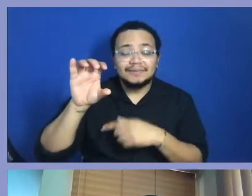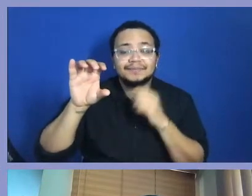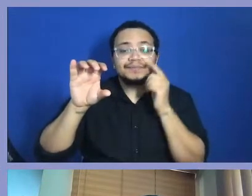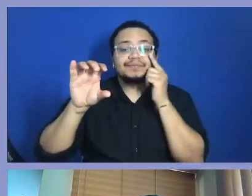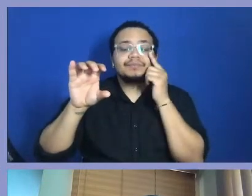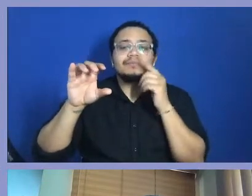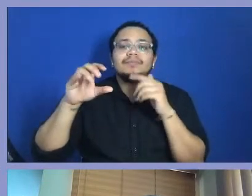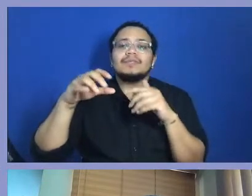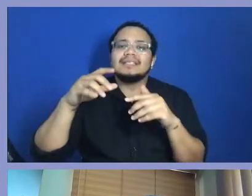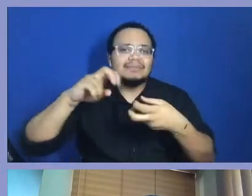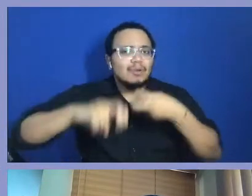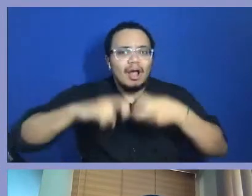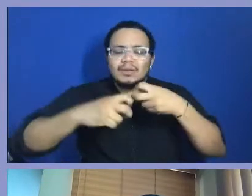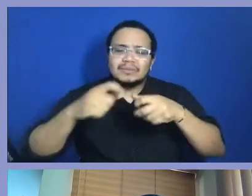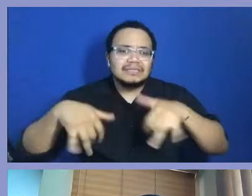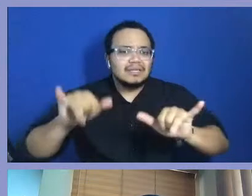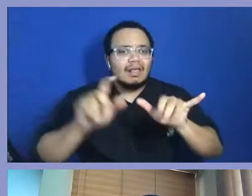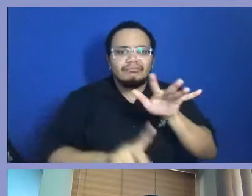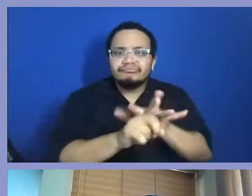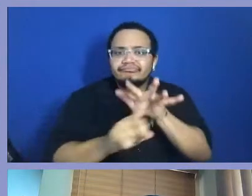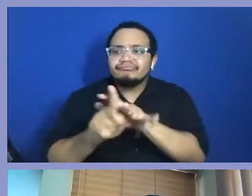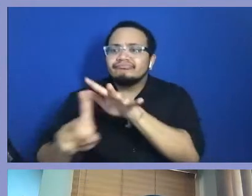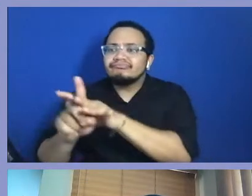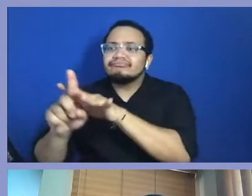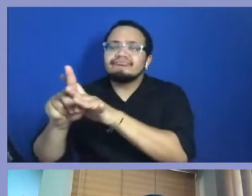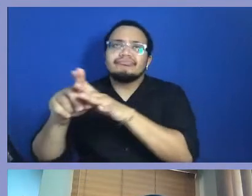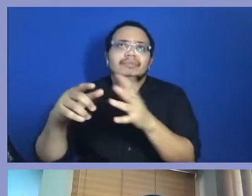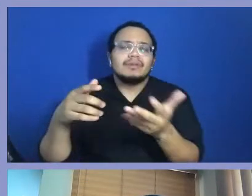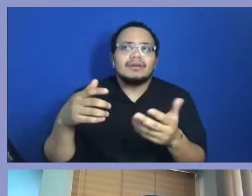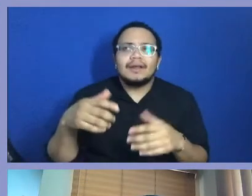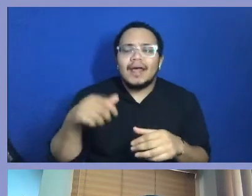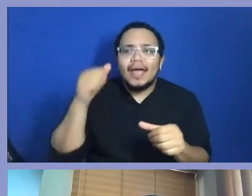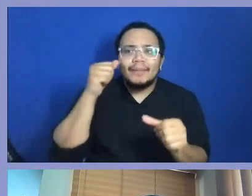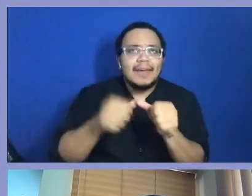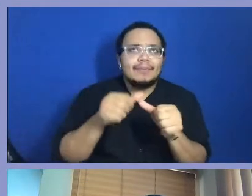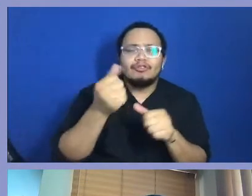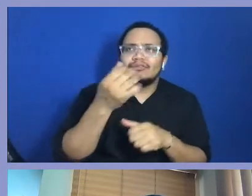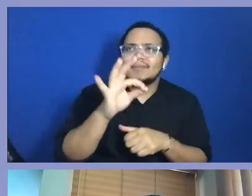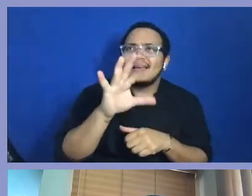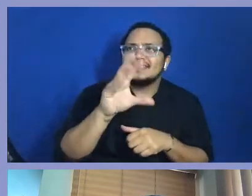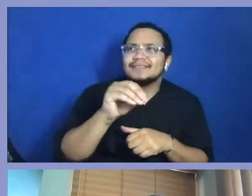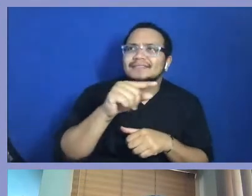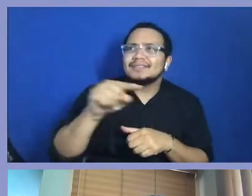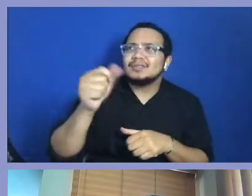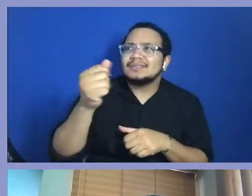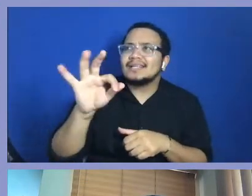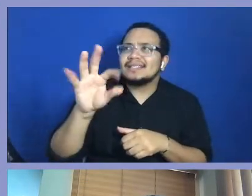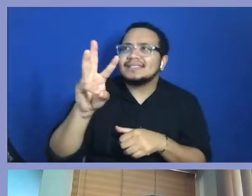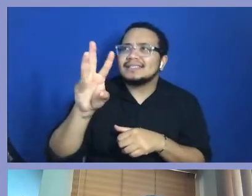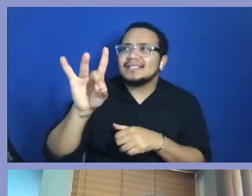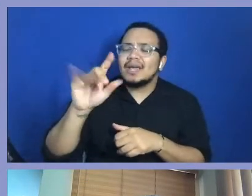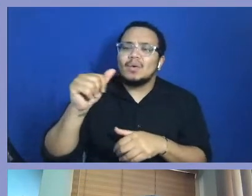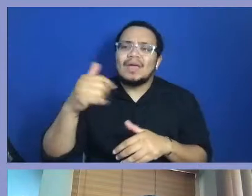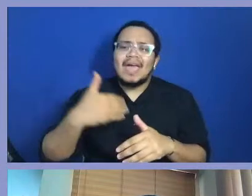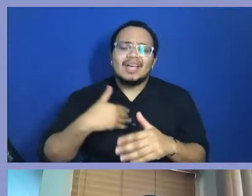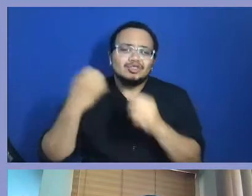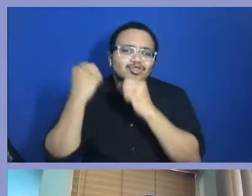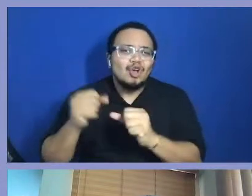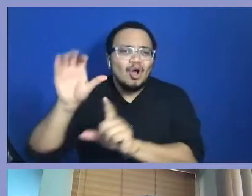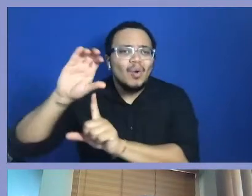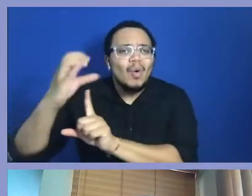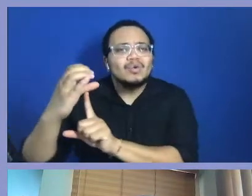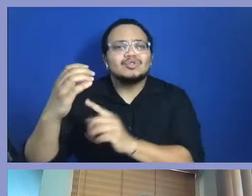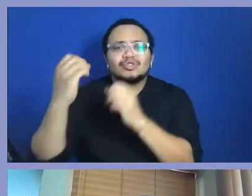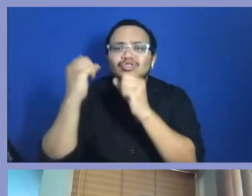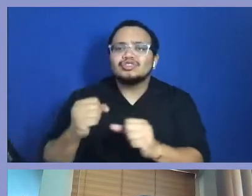more restaurants in DC 1950 through 1968 when the riots happened. We had more